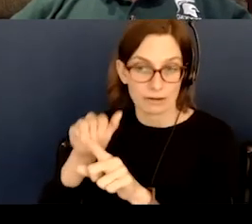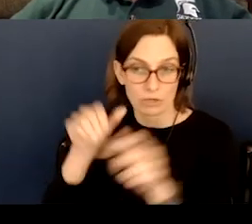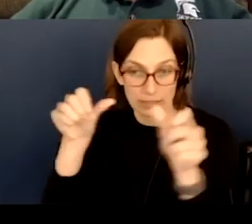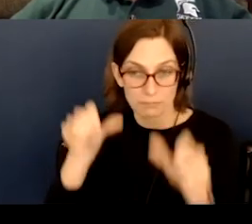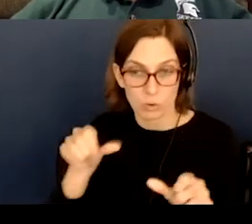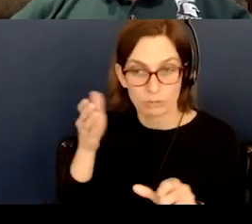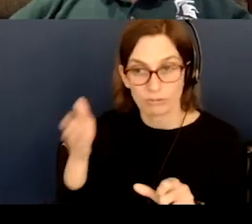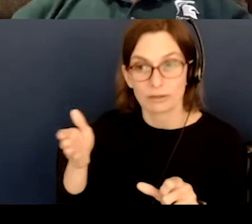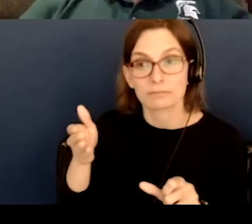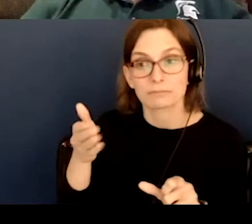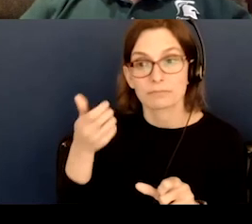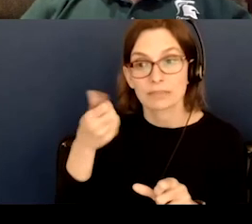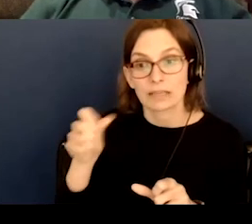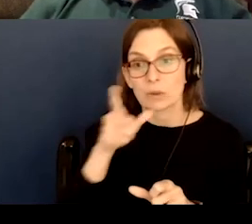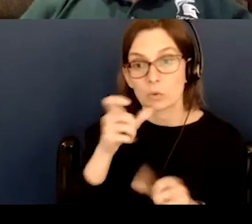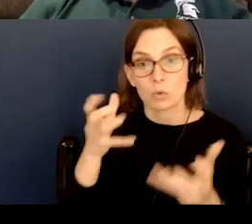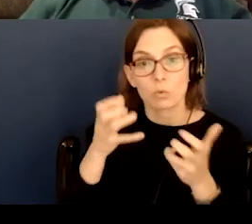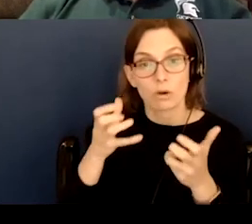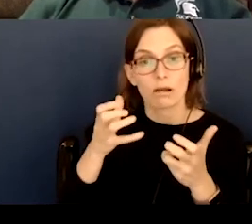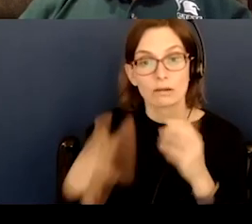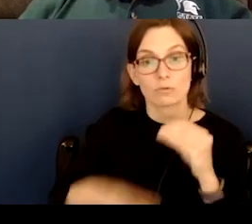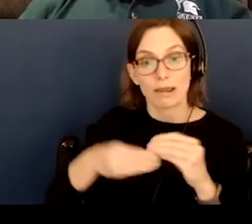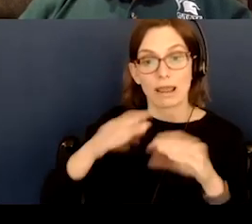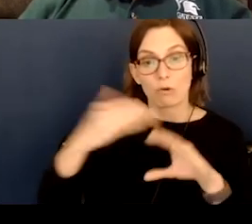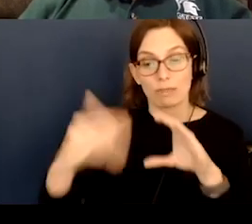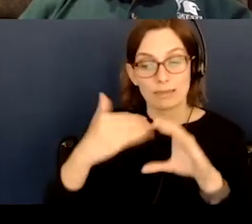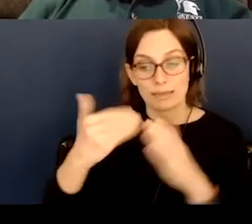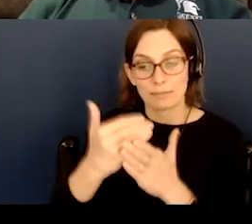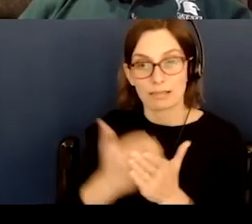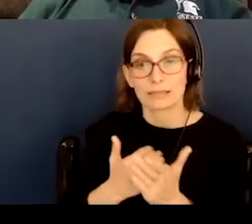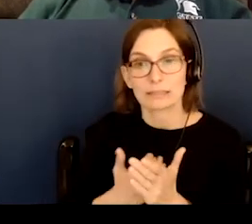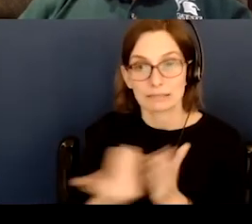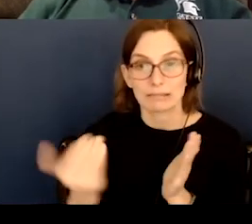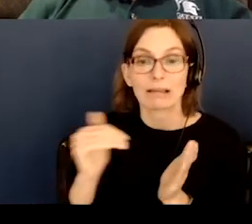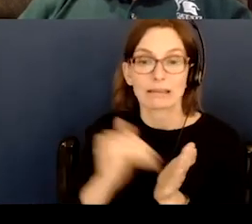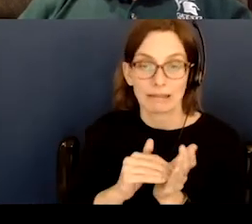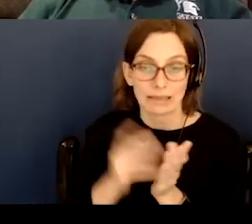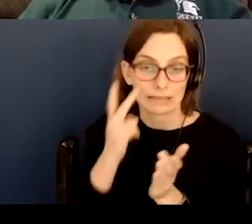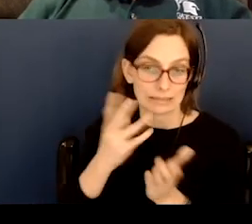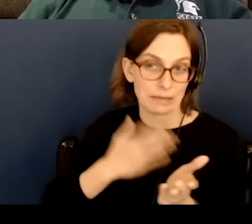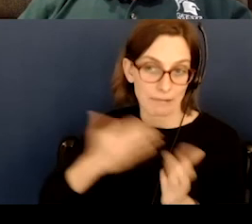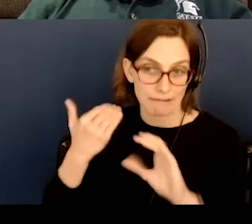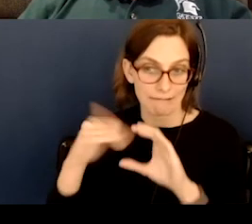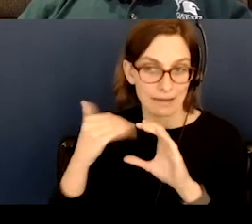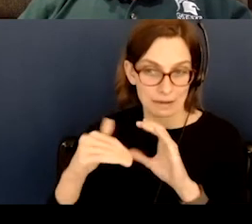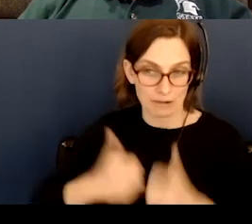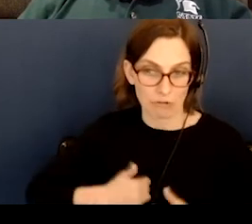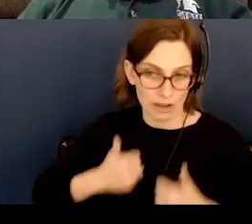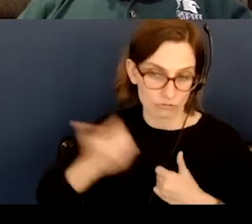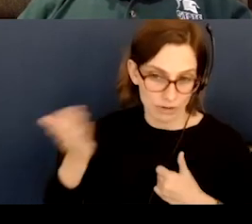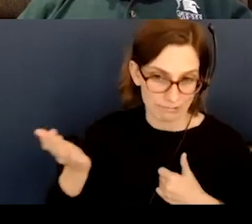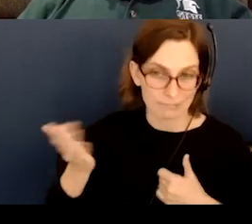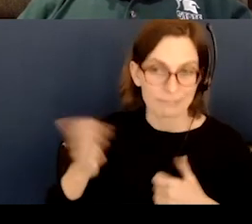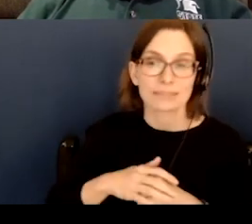to anyone who wants to be on the list, for reminders, this again is the address you can send that information, send your